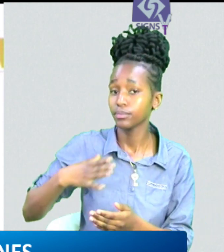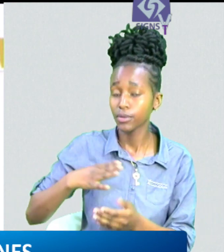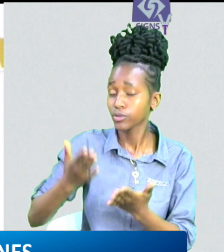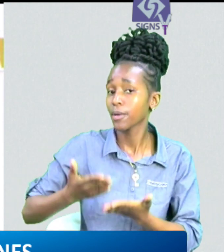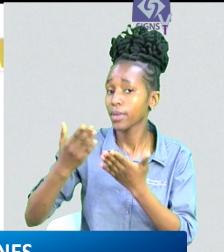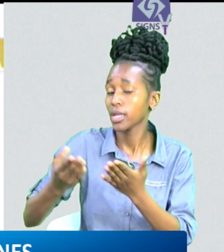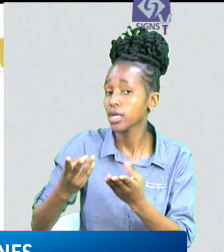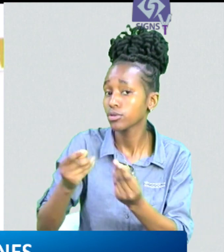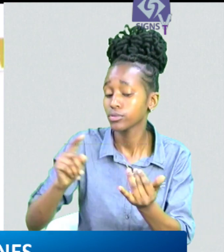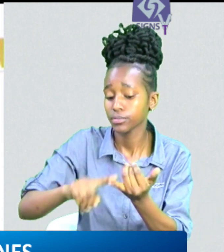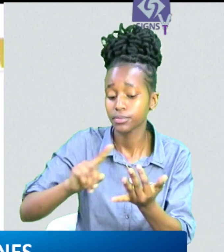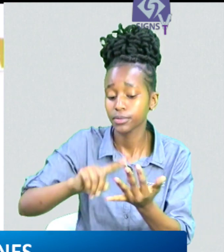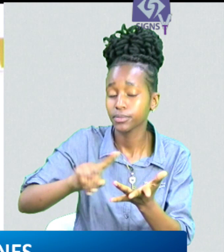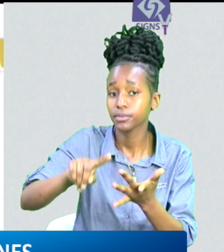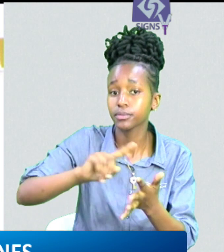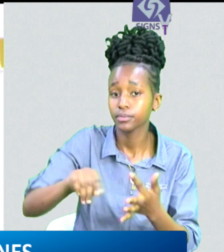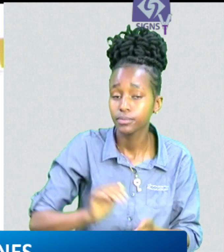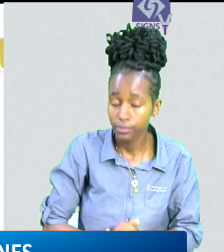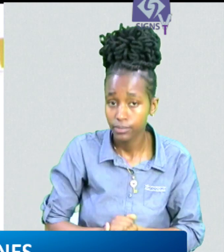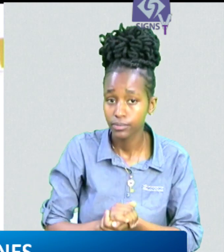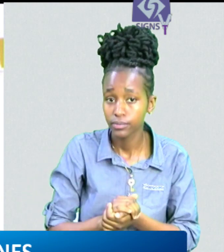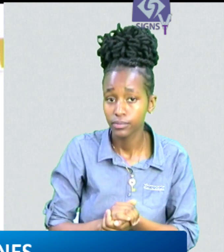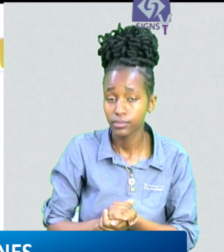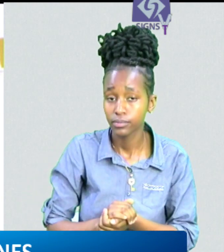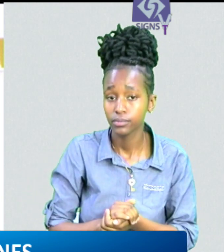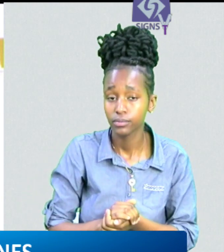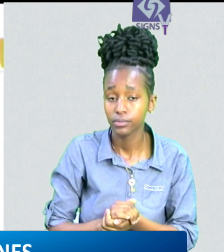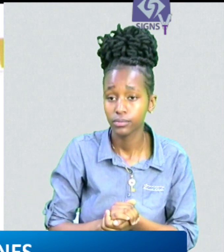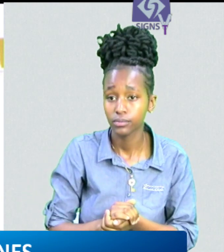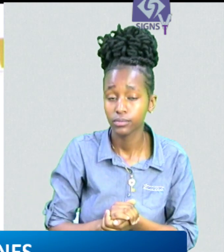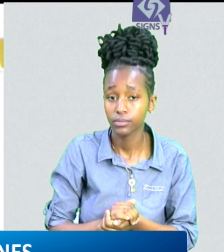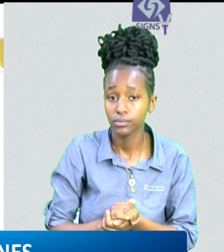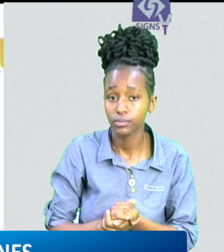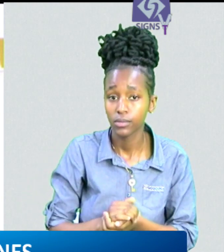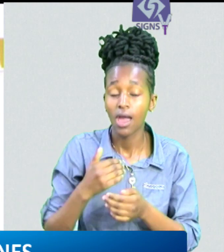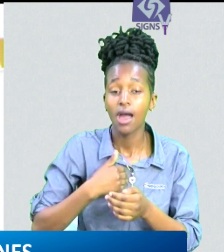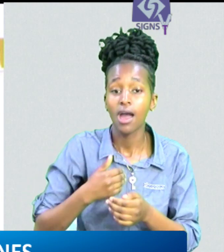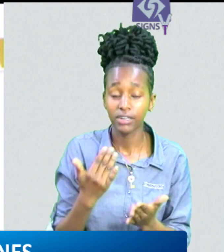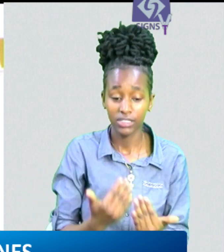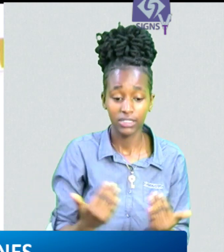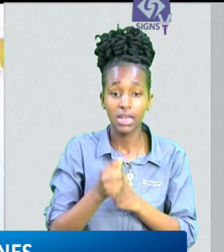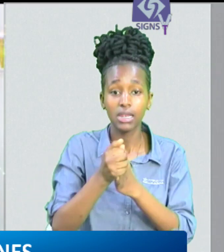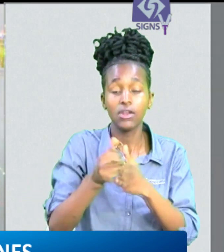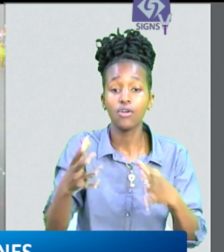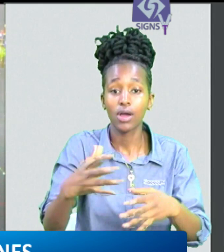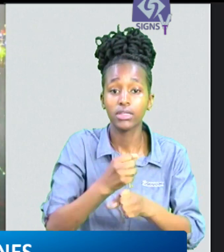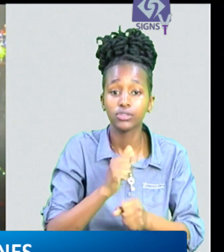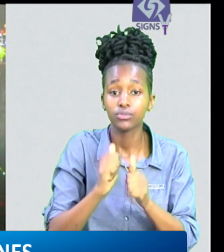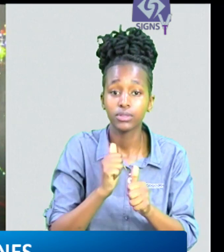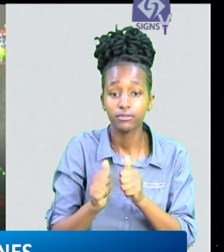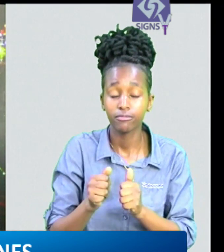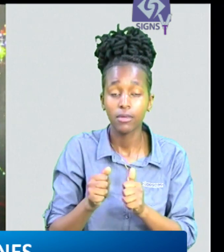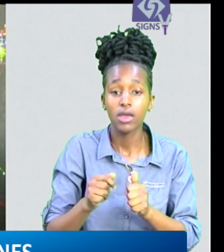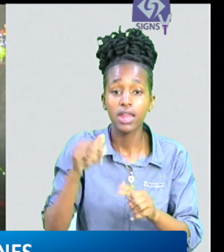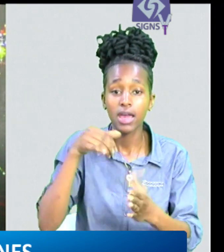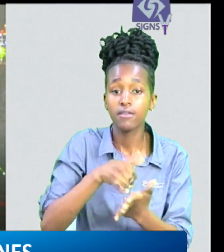these solutions support children's projects like child-led organization on recycling and tree